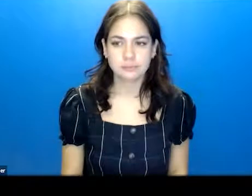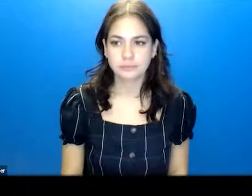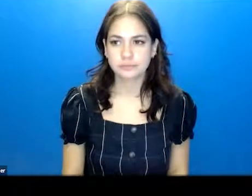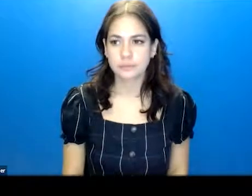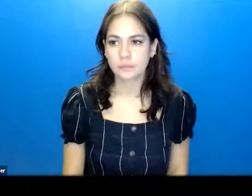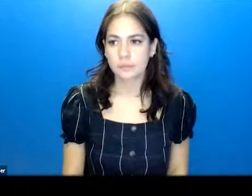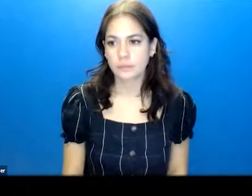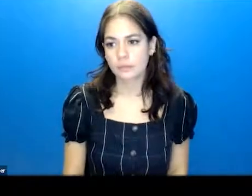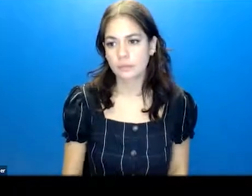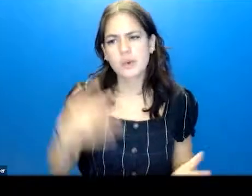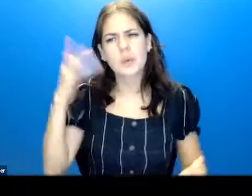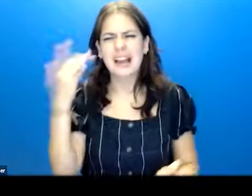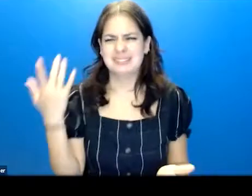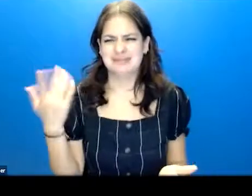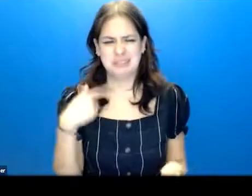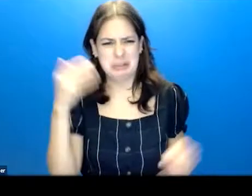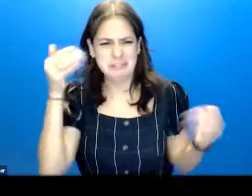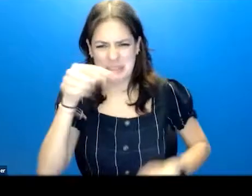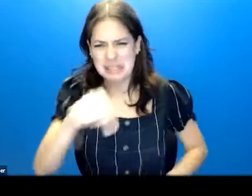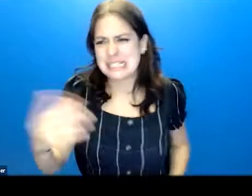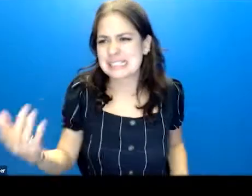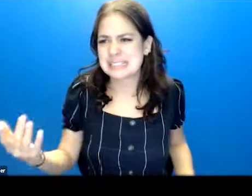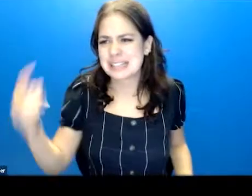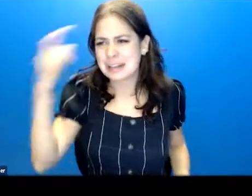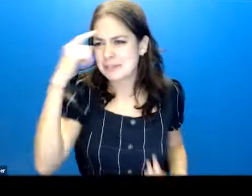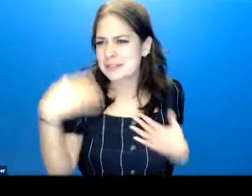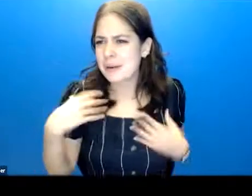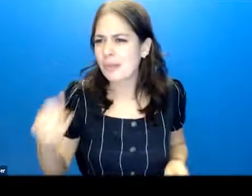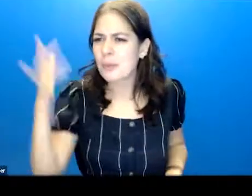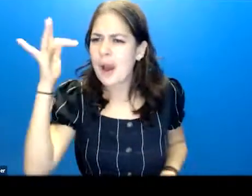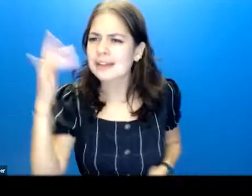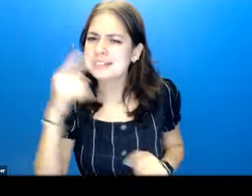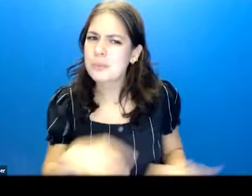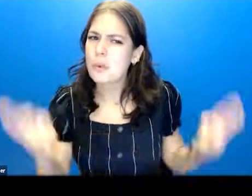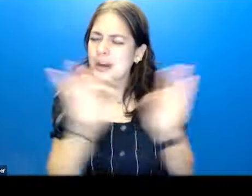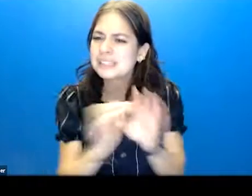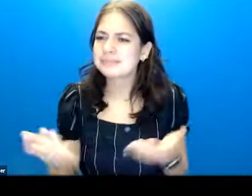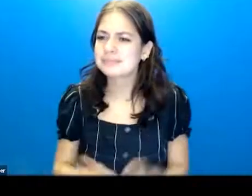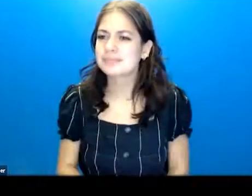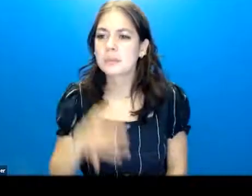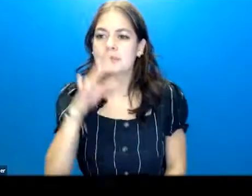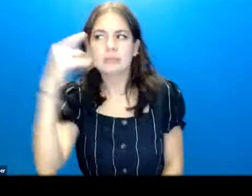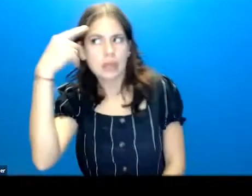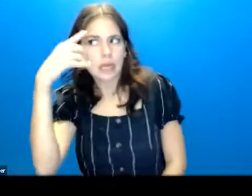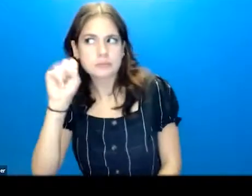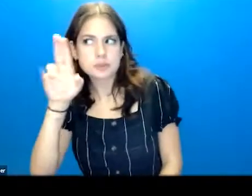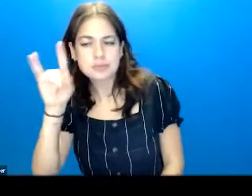So why should we care about suicide as mental health practitioners? When we think about suicide,